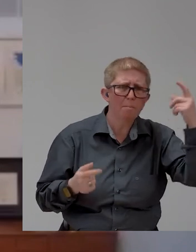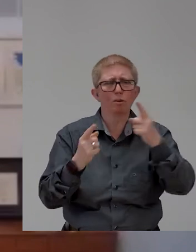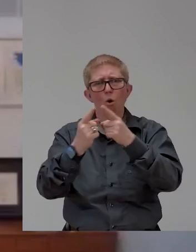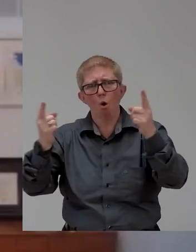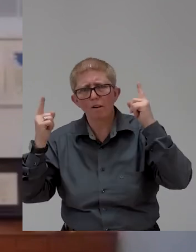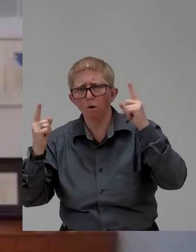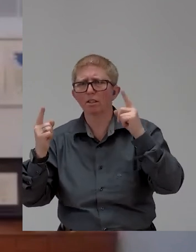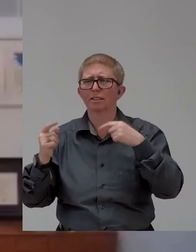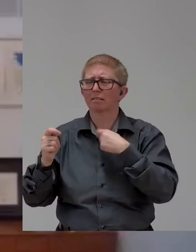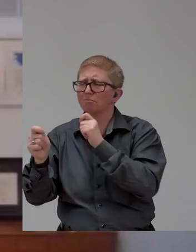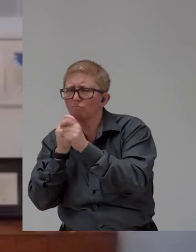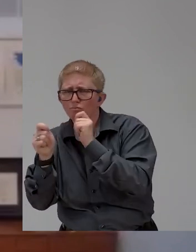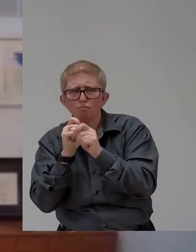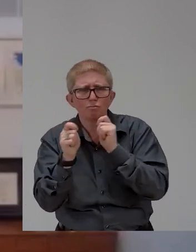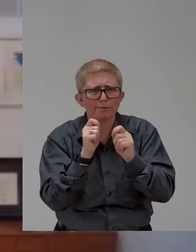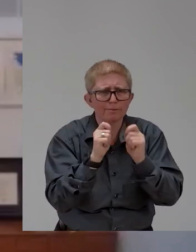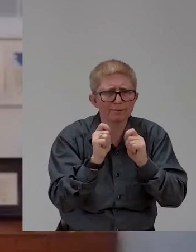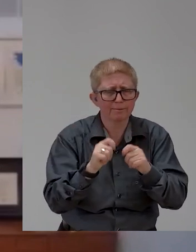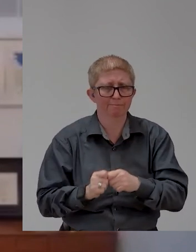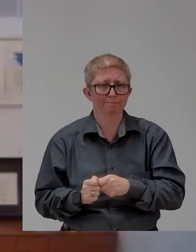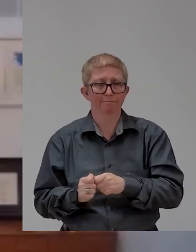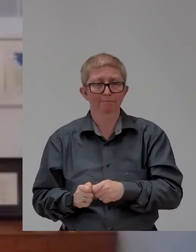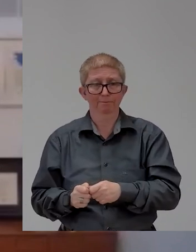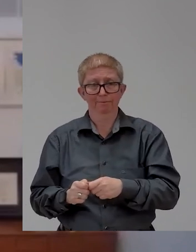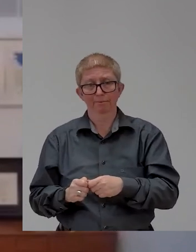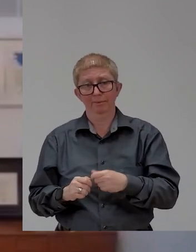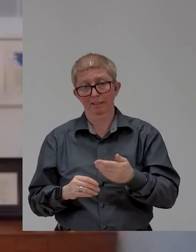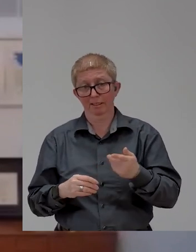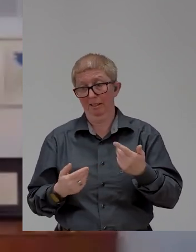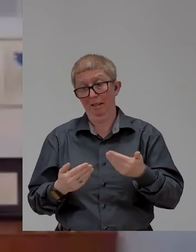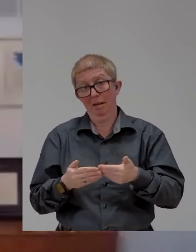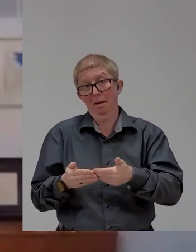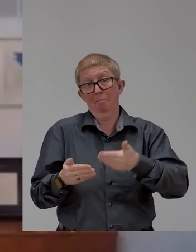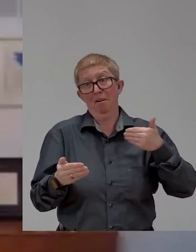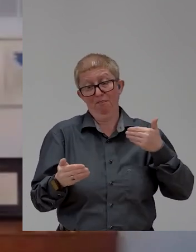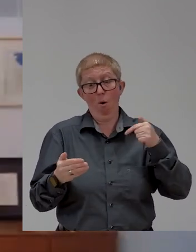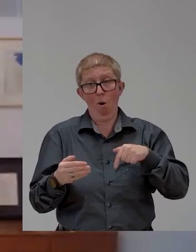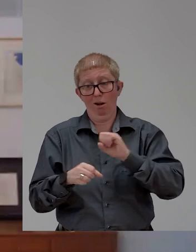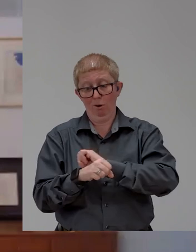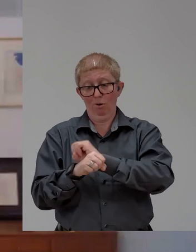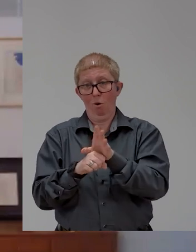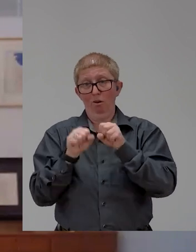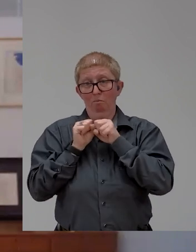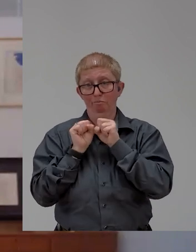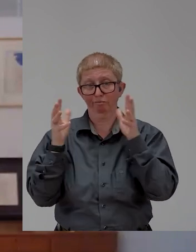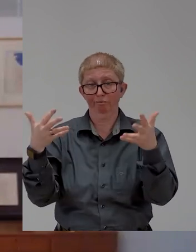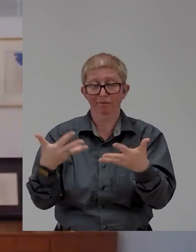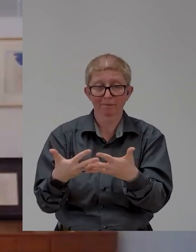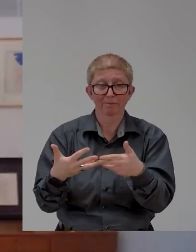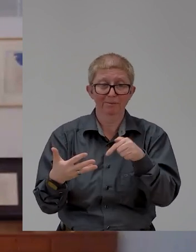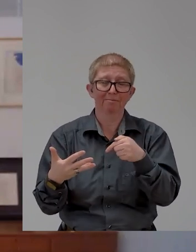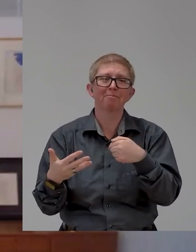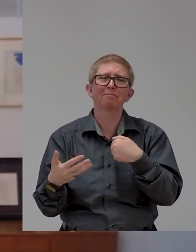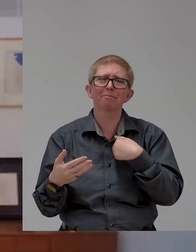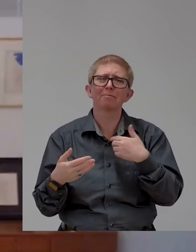of the scary things, I started all the interviews before the pandemic and so it kind of gave me a front row seat at understanding how technology